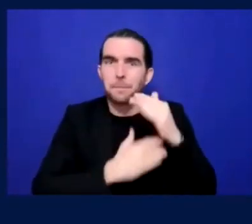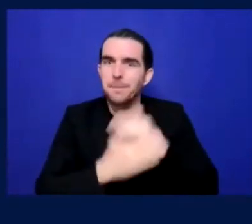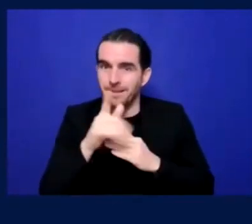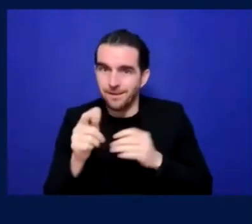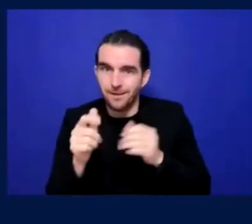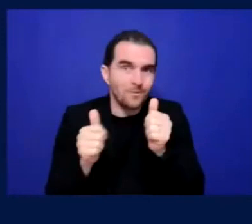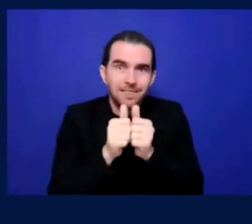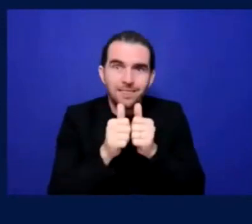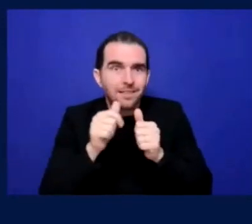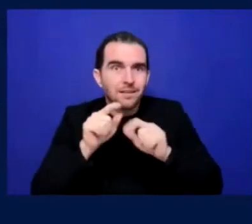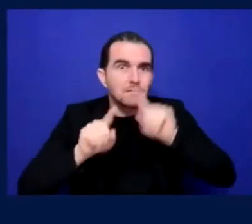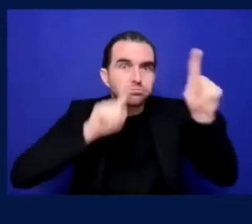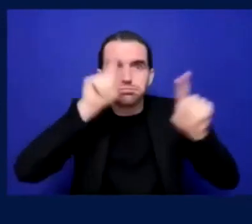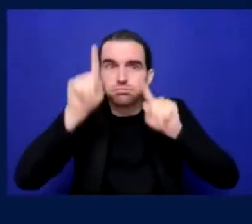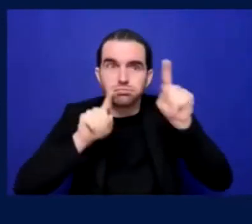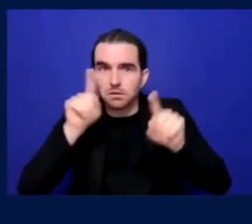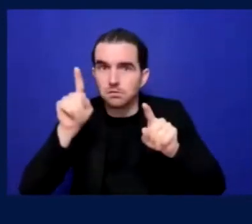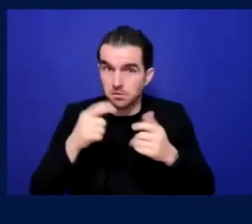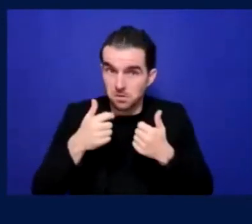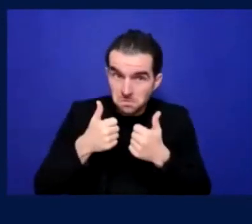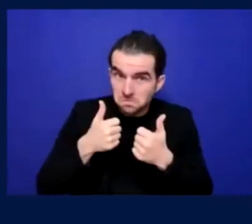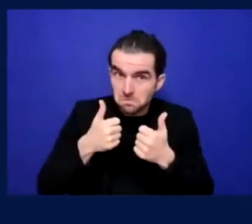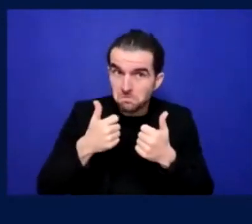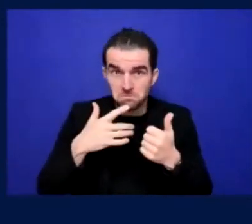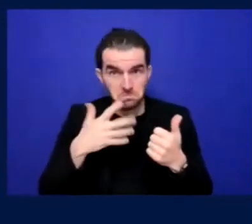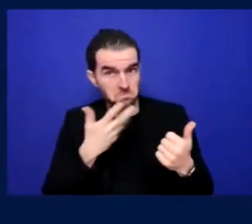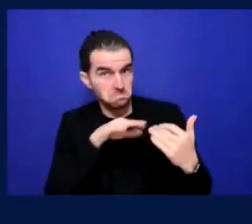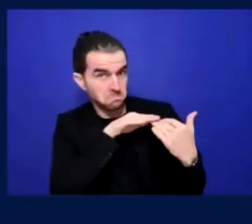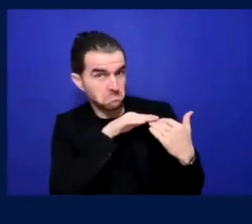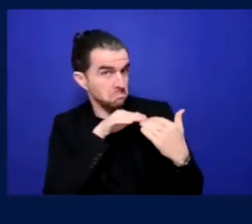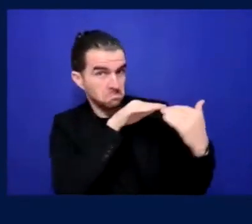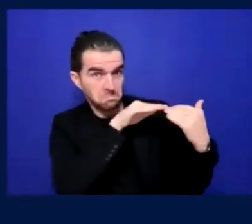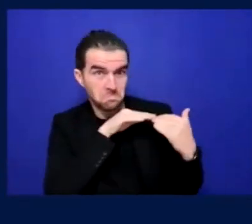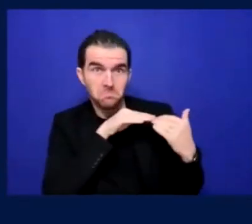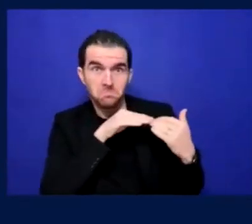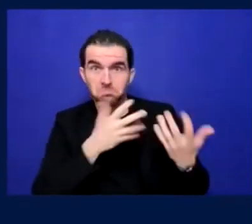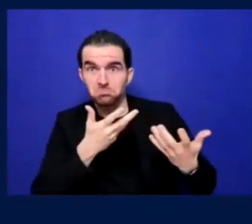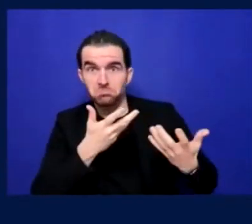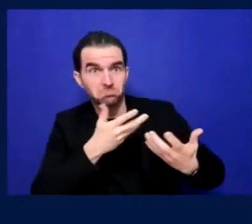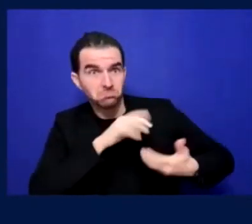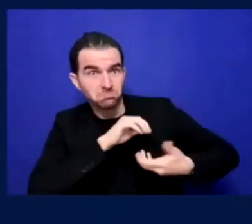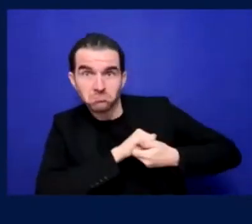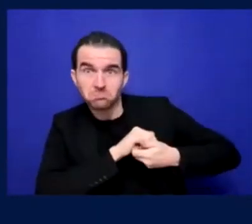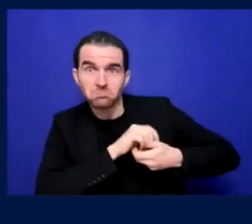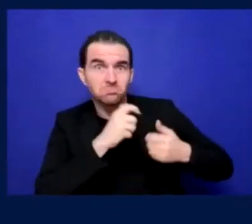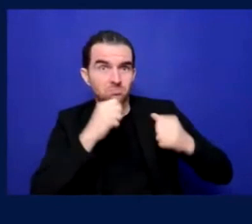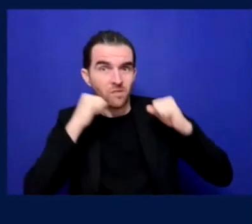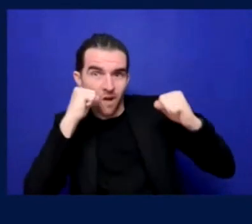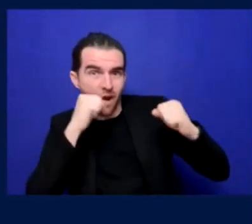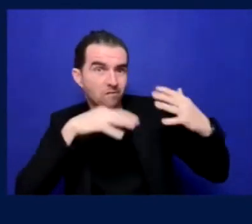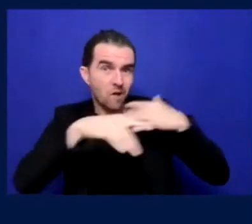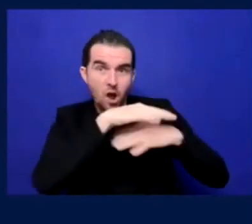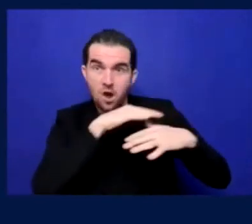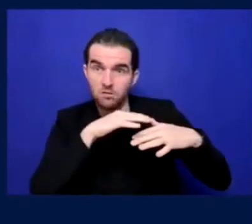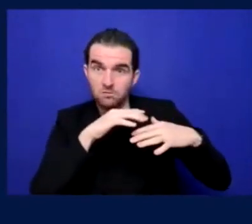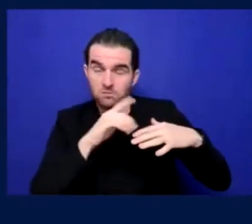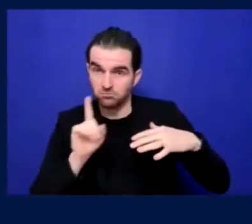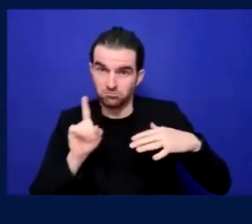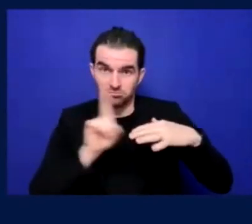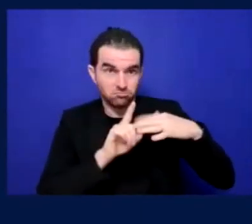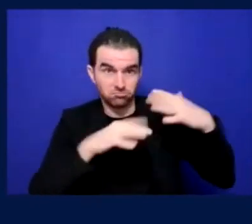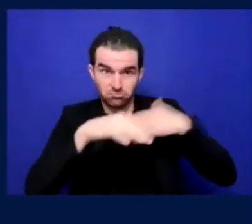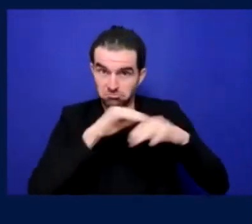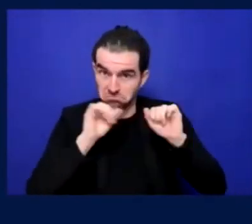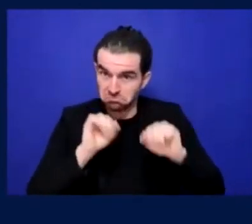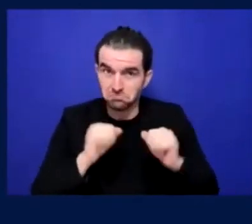when I went to Wembley stadium, that was, I think, uh, one of the best experiences in my life because I could go with my